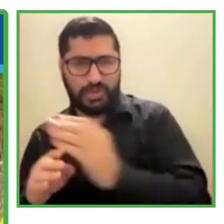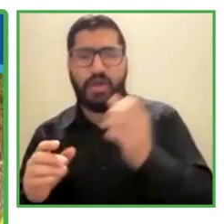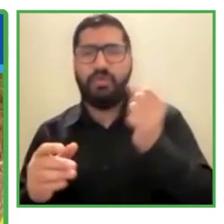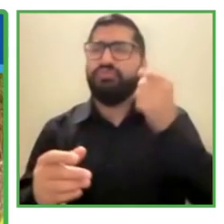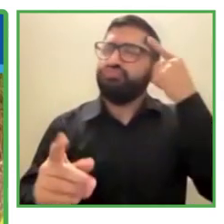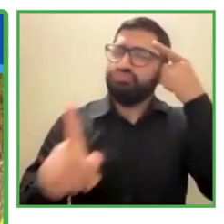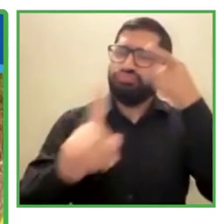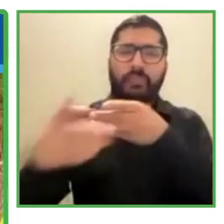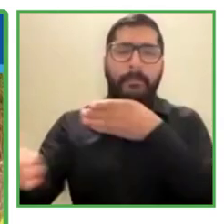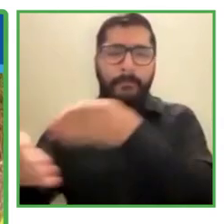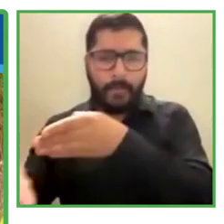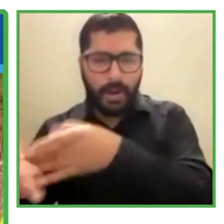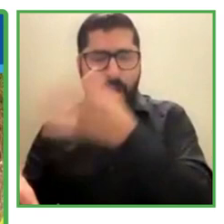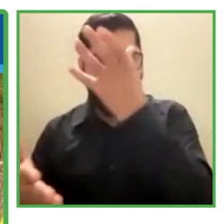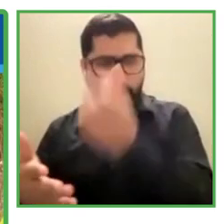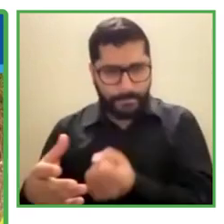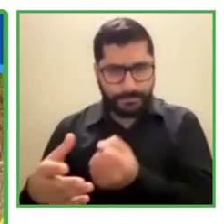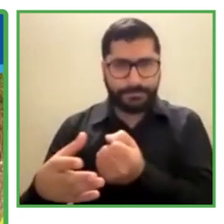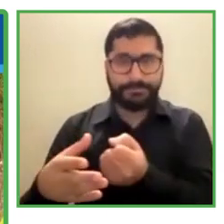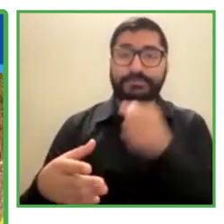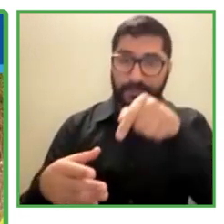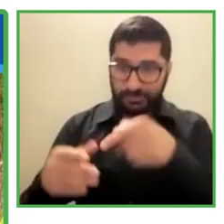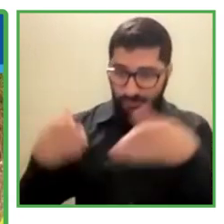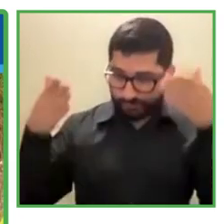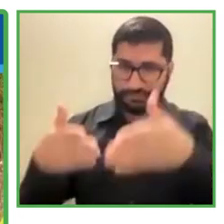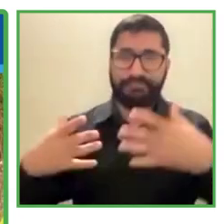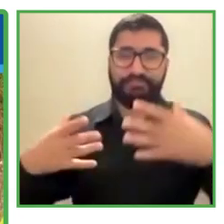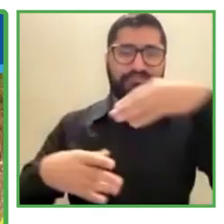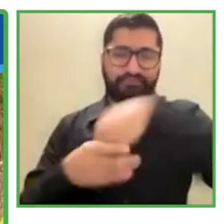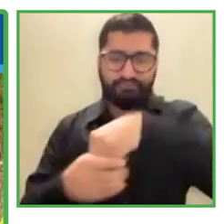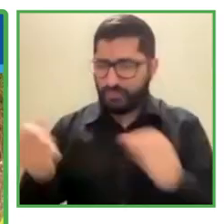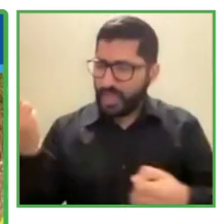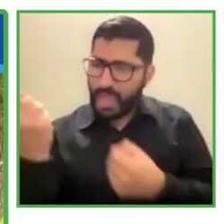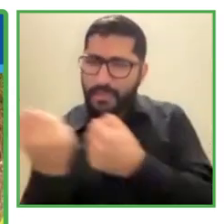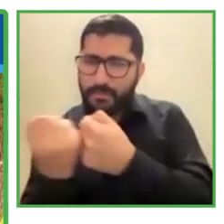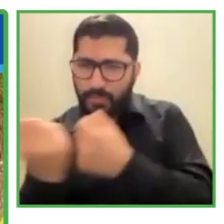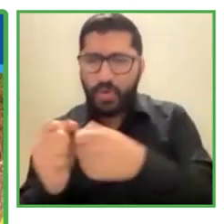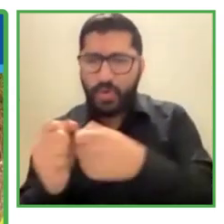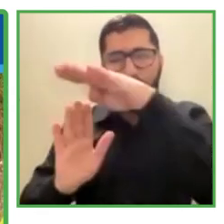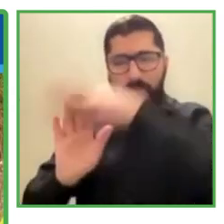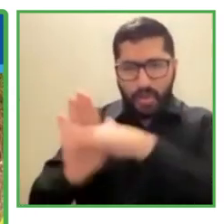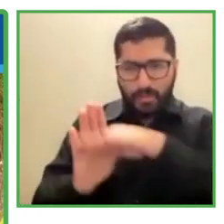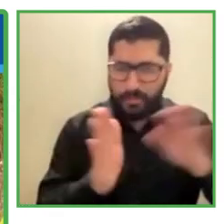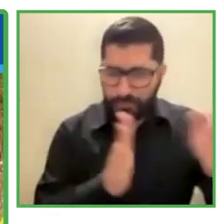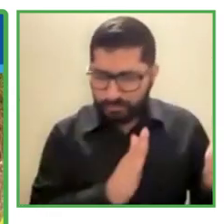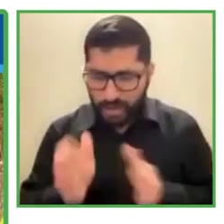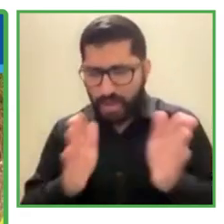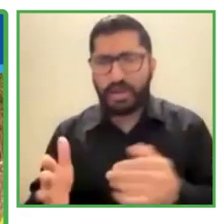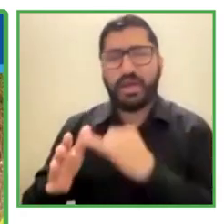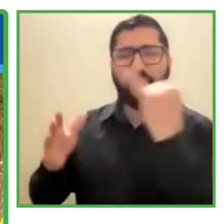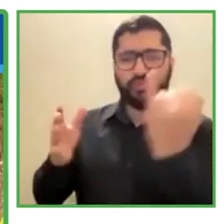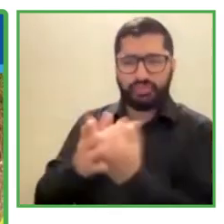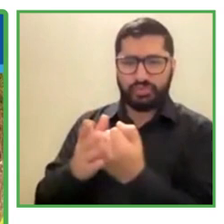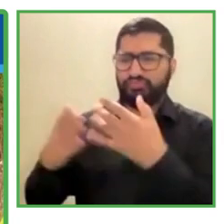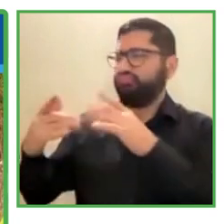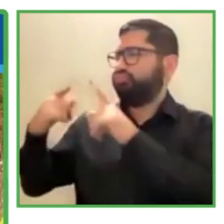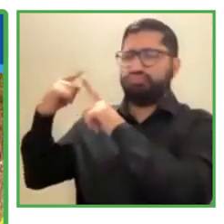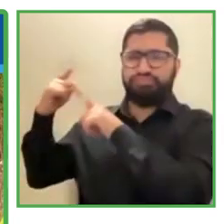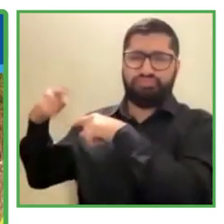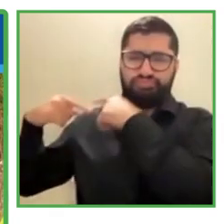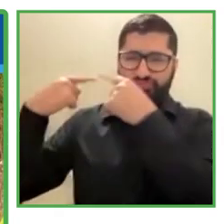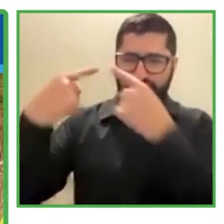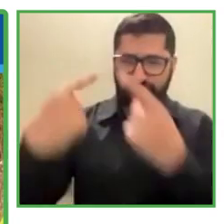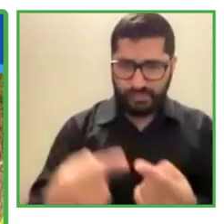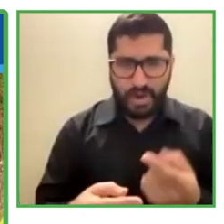So, over the years, we have supported only in the last two years more than 2,700 people with disabilities. And we do that through training,